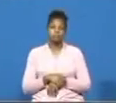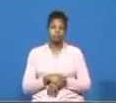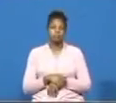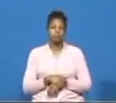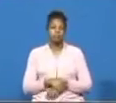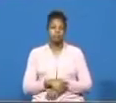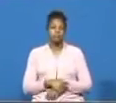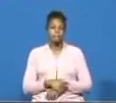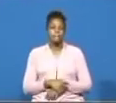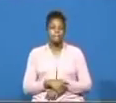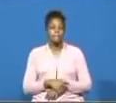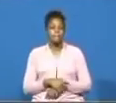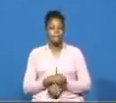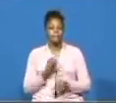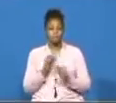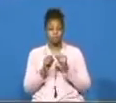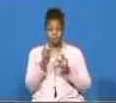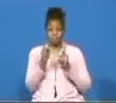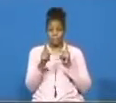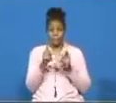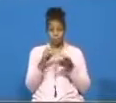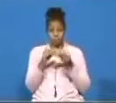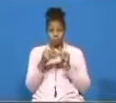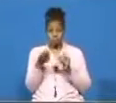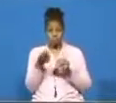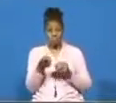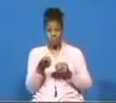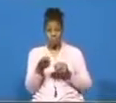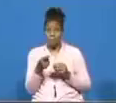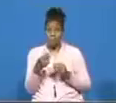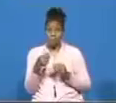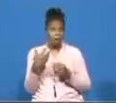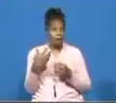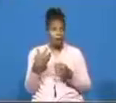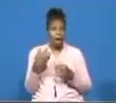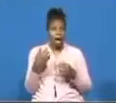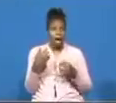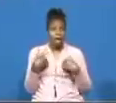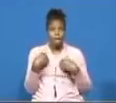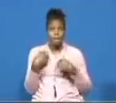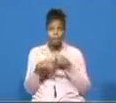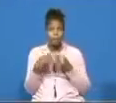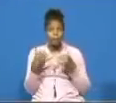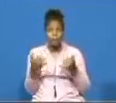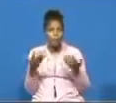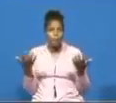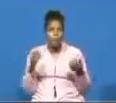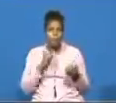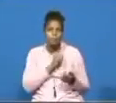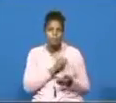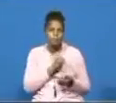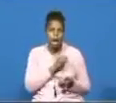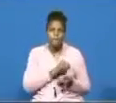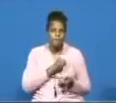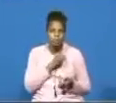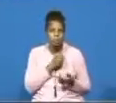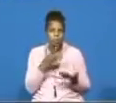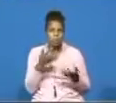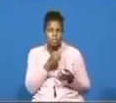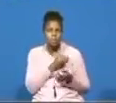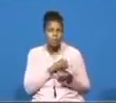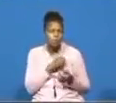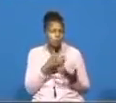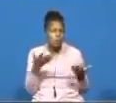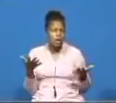so they were in trouble now but what did the people do what was their attitude i'm coming down now i'm going real fast